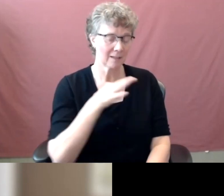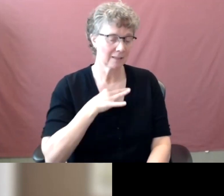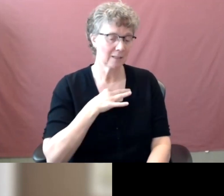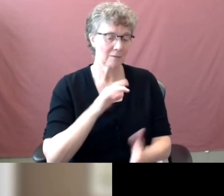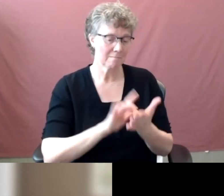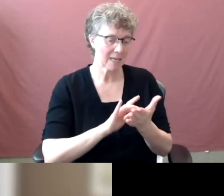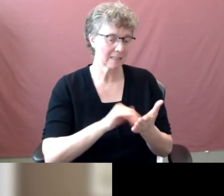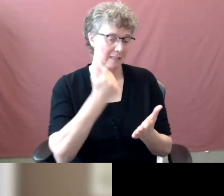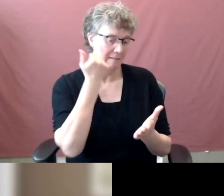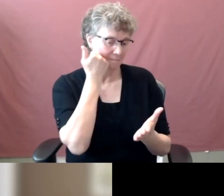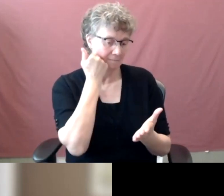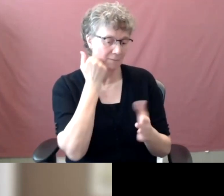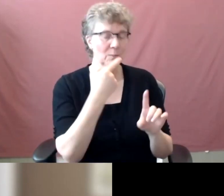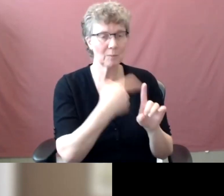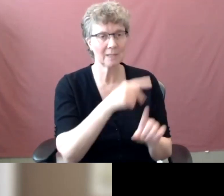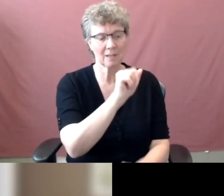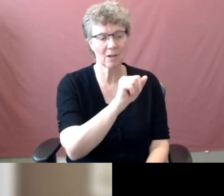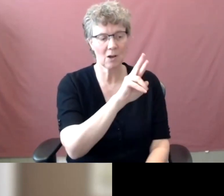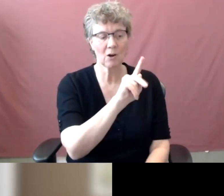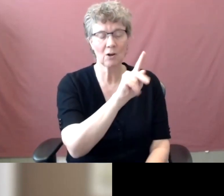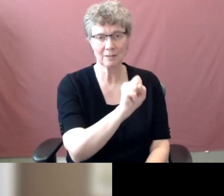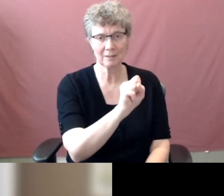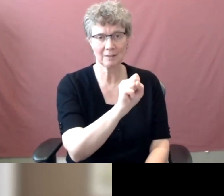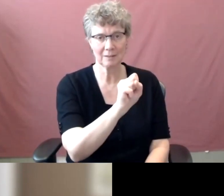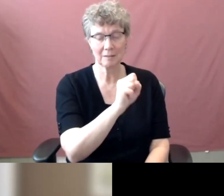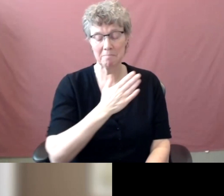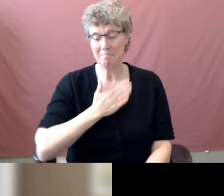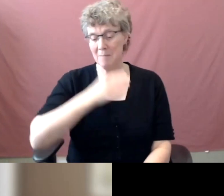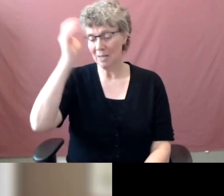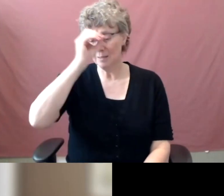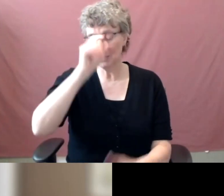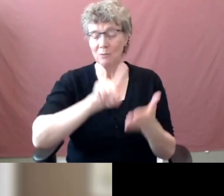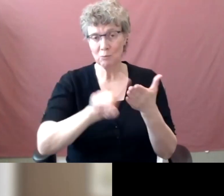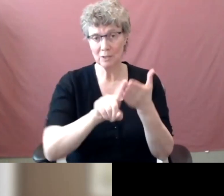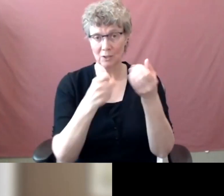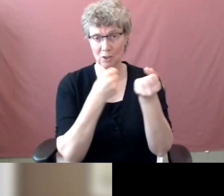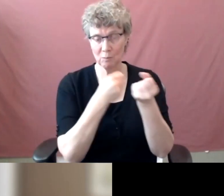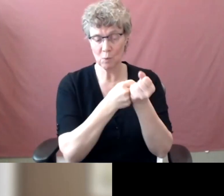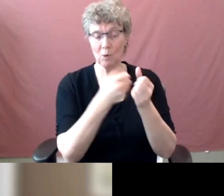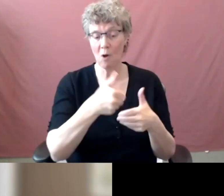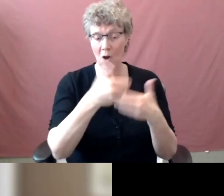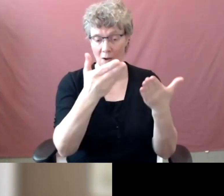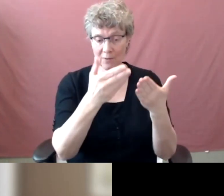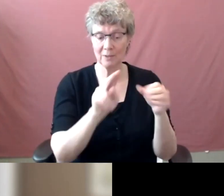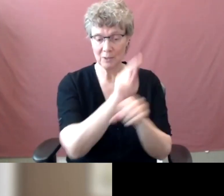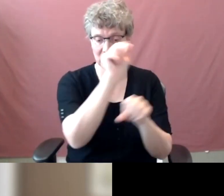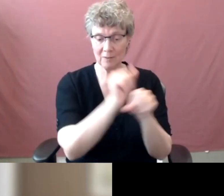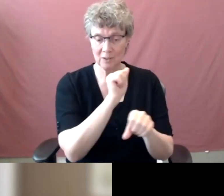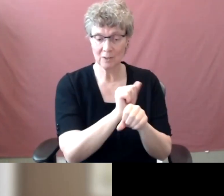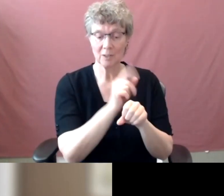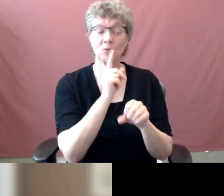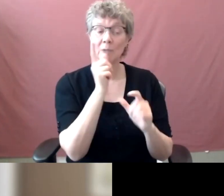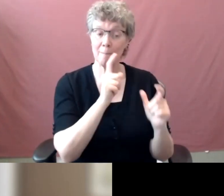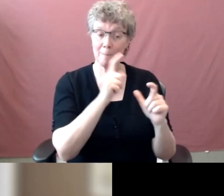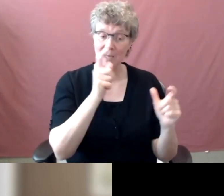I feel that the research support on campus is truly larger than what is being depicted in the slides.